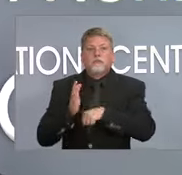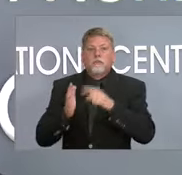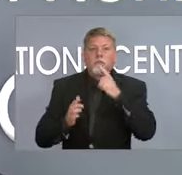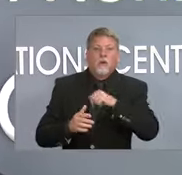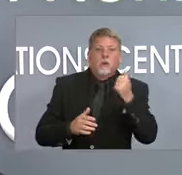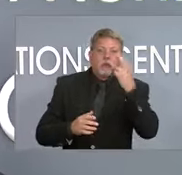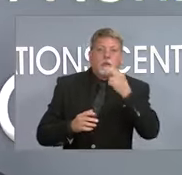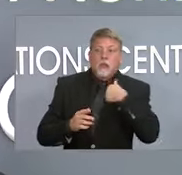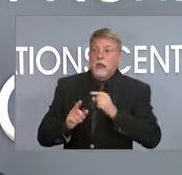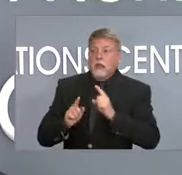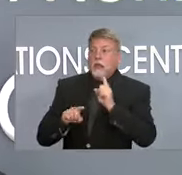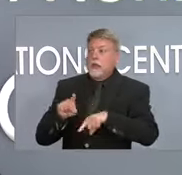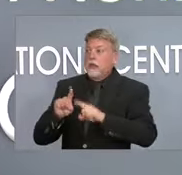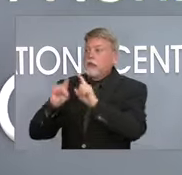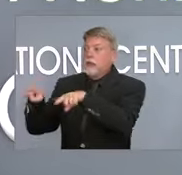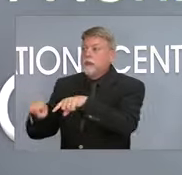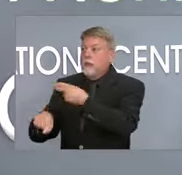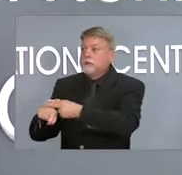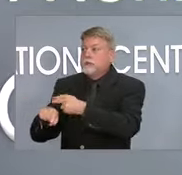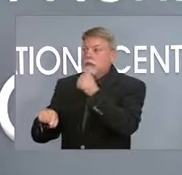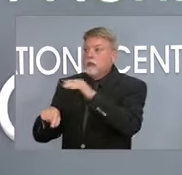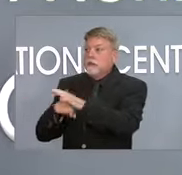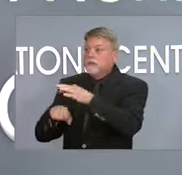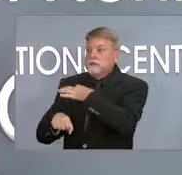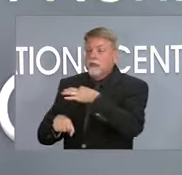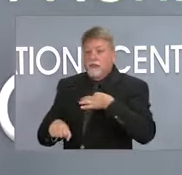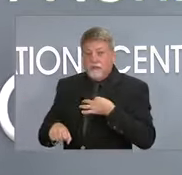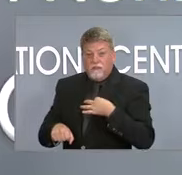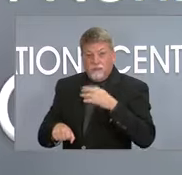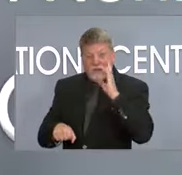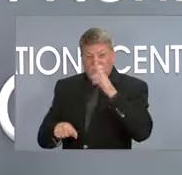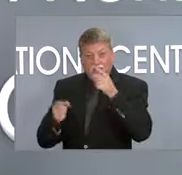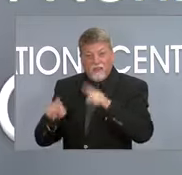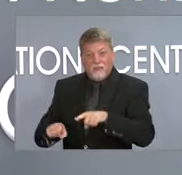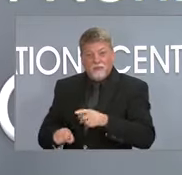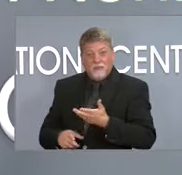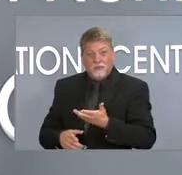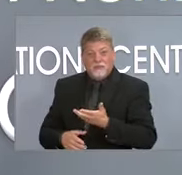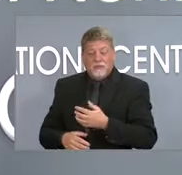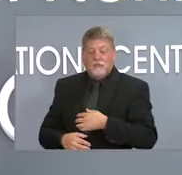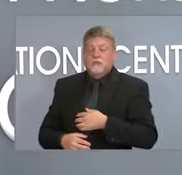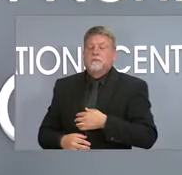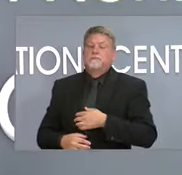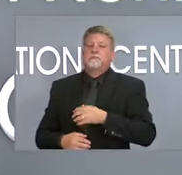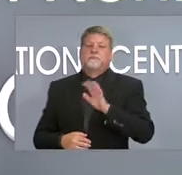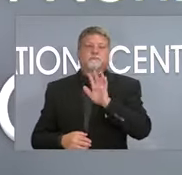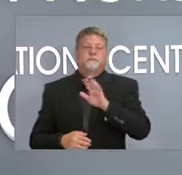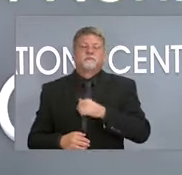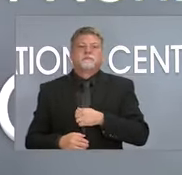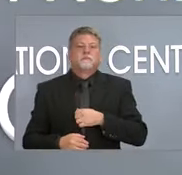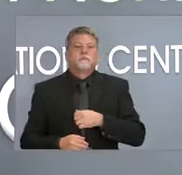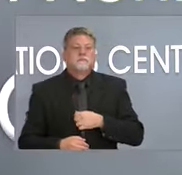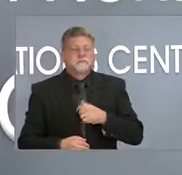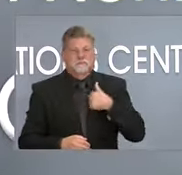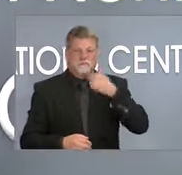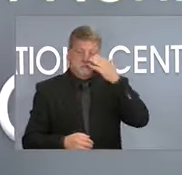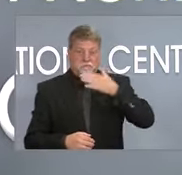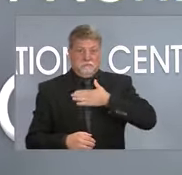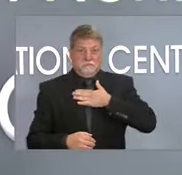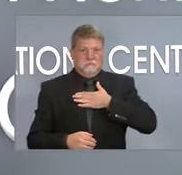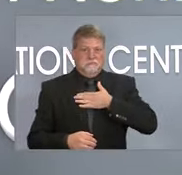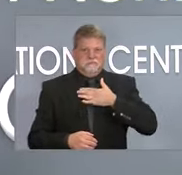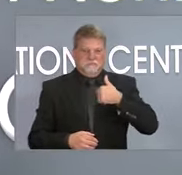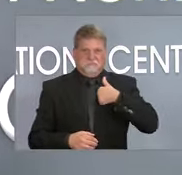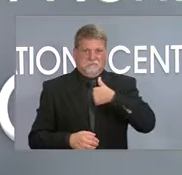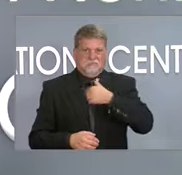there to staff the hospitals that are needed? Well, I know that Dr. Cohen and her team, our team, we've